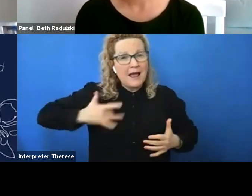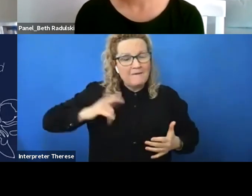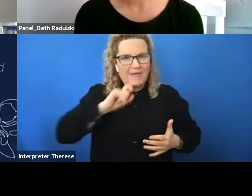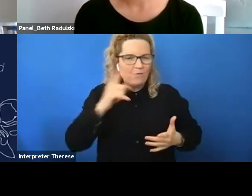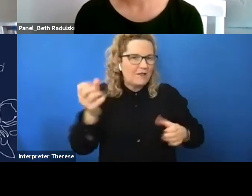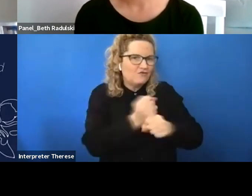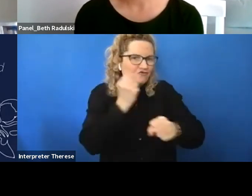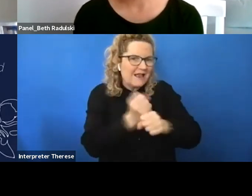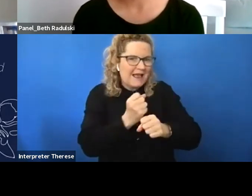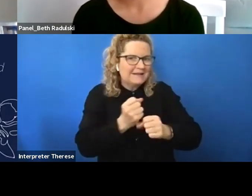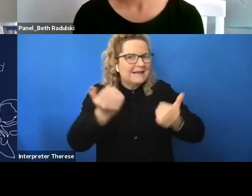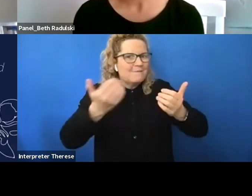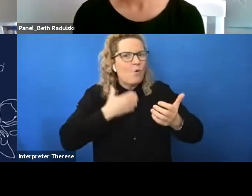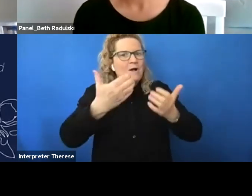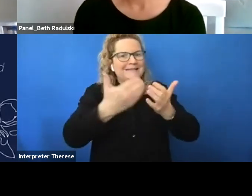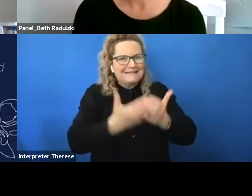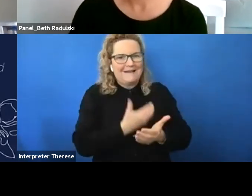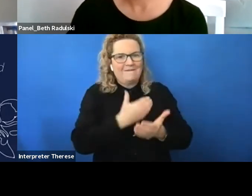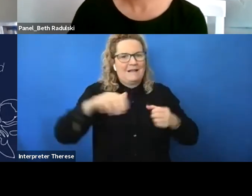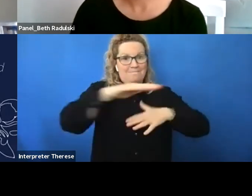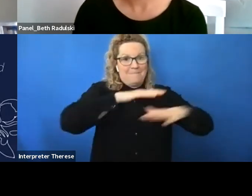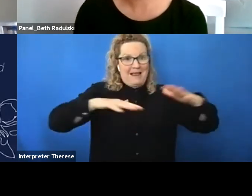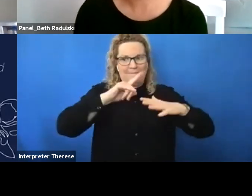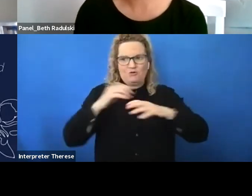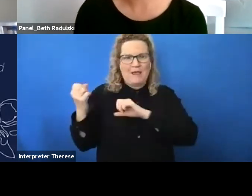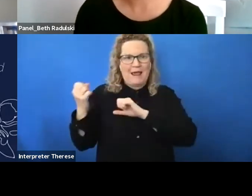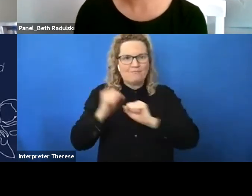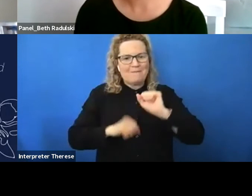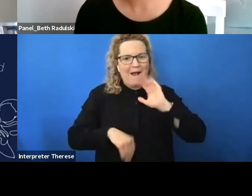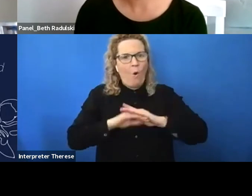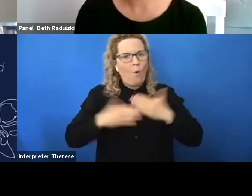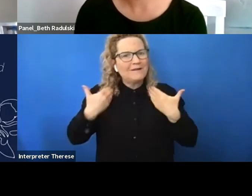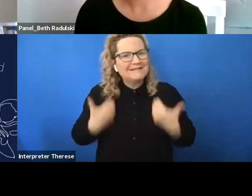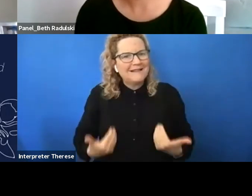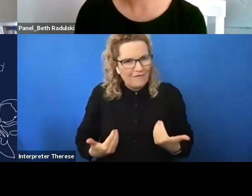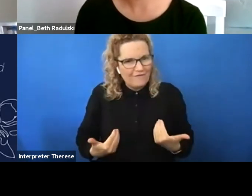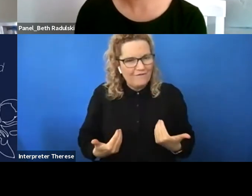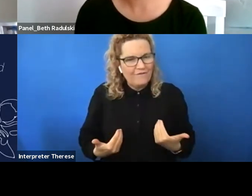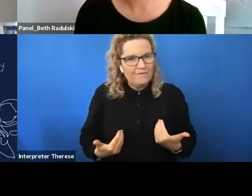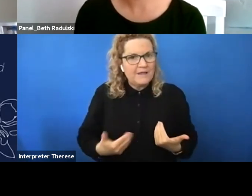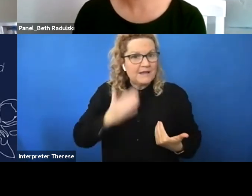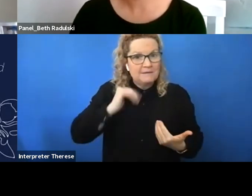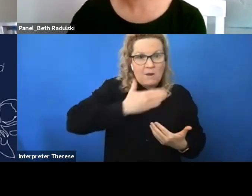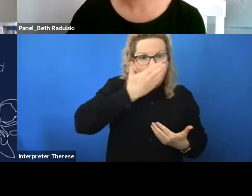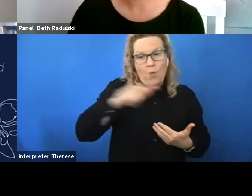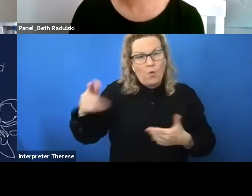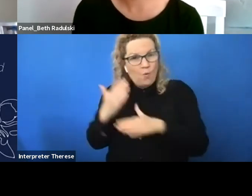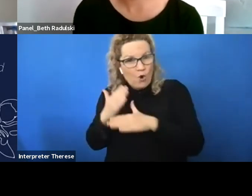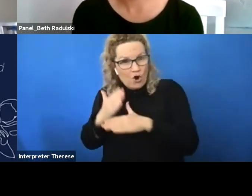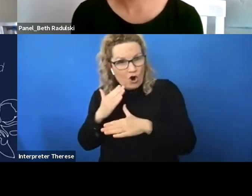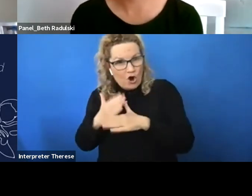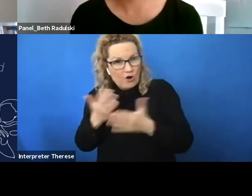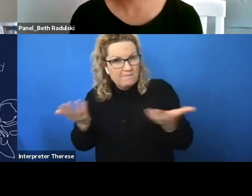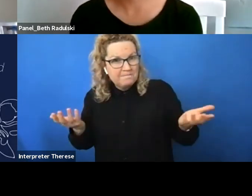full self to wherever they are whether it's in the workplace or in um schooling because we just need to be